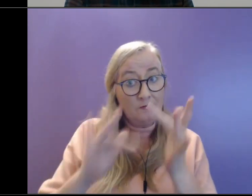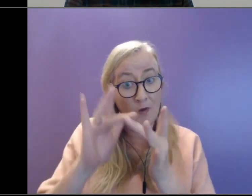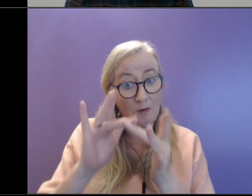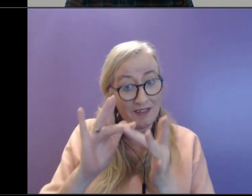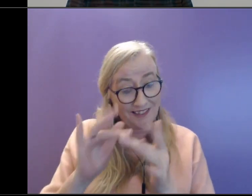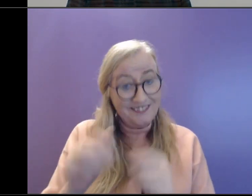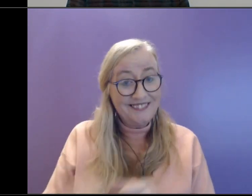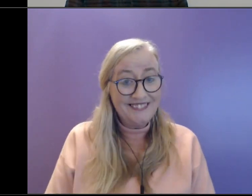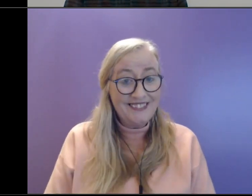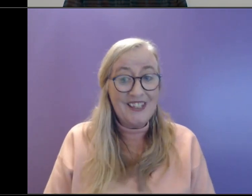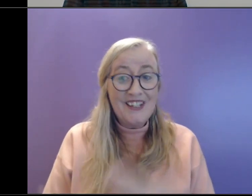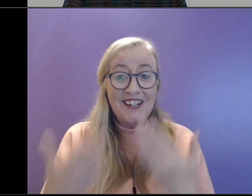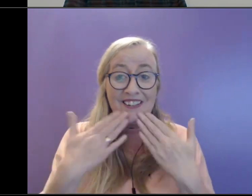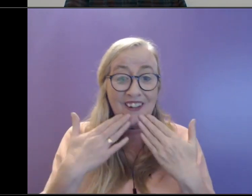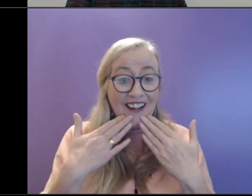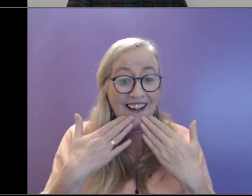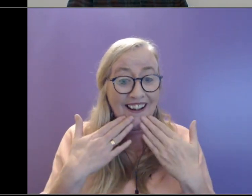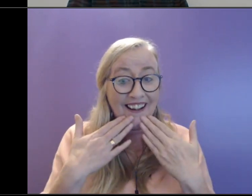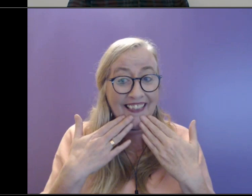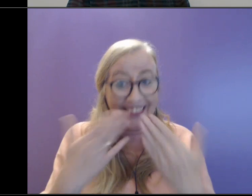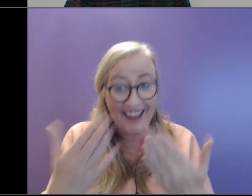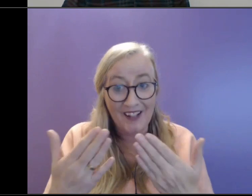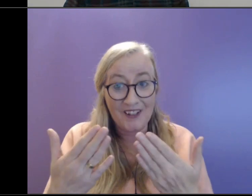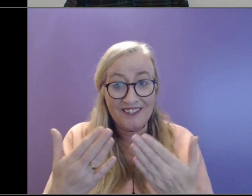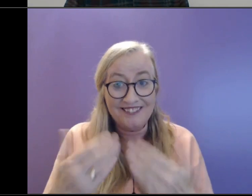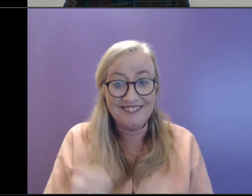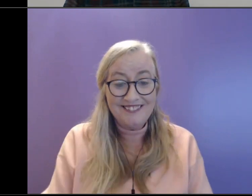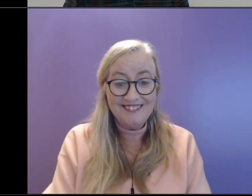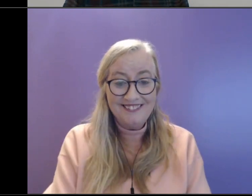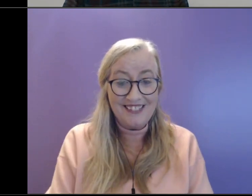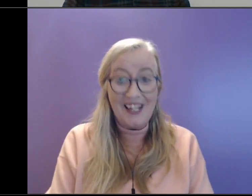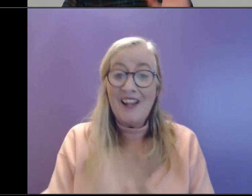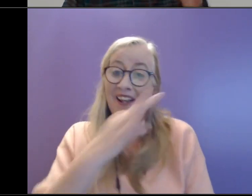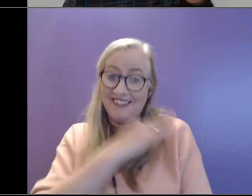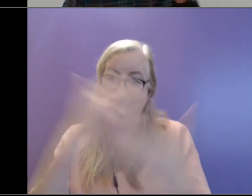Thanks, Elaine. Thank you. It's great. It was night.